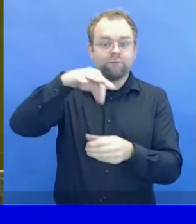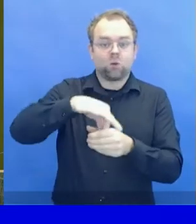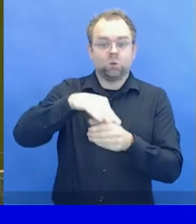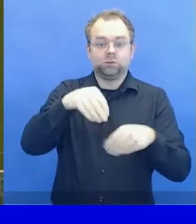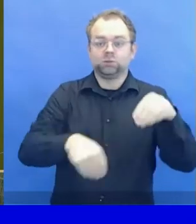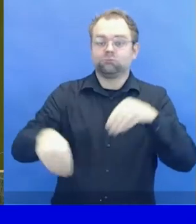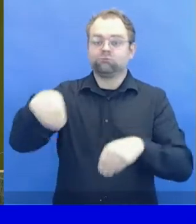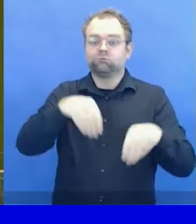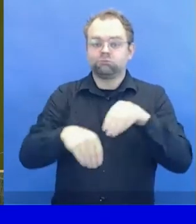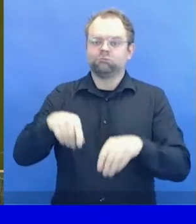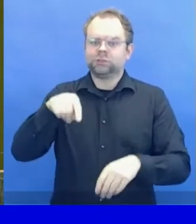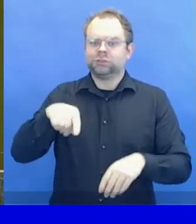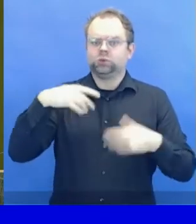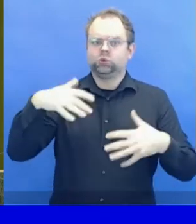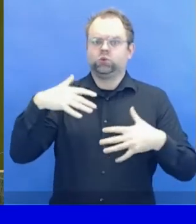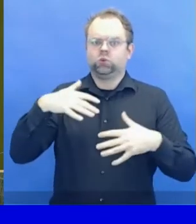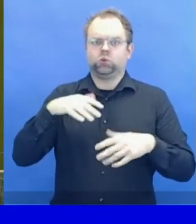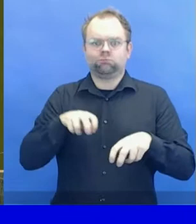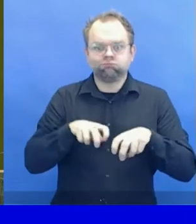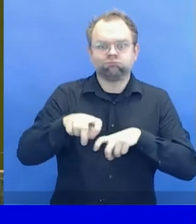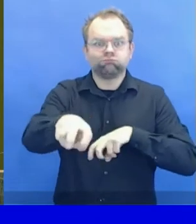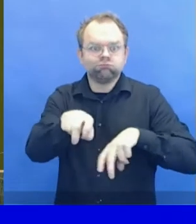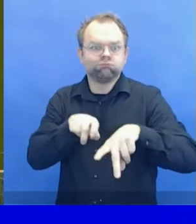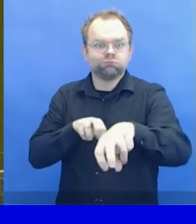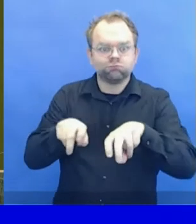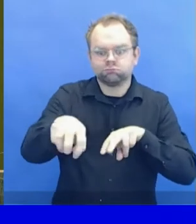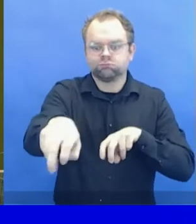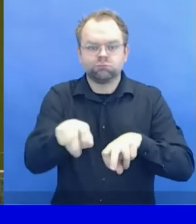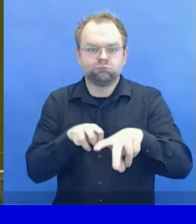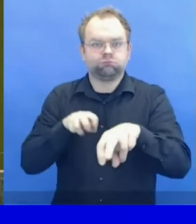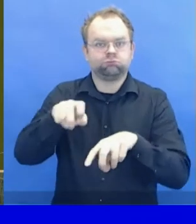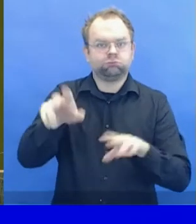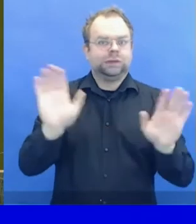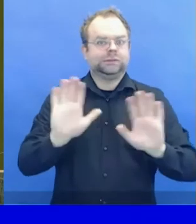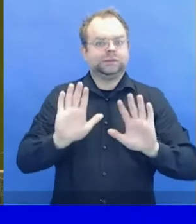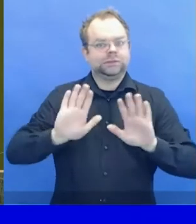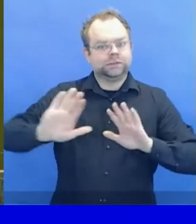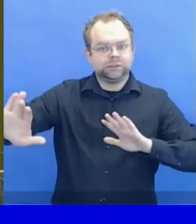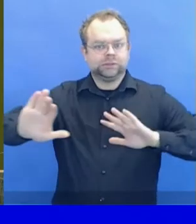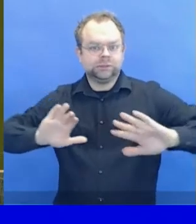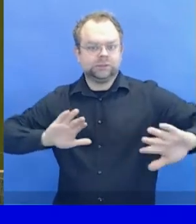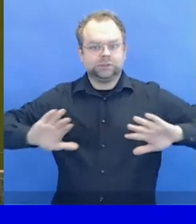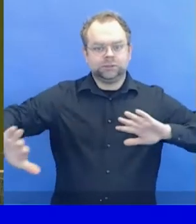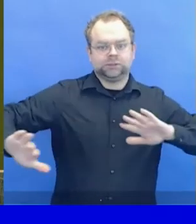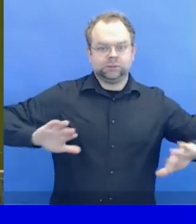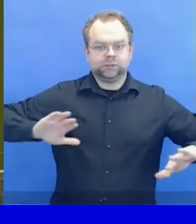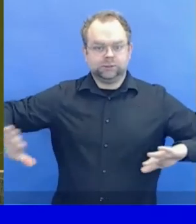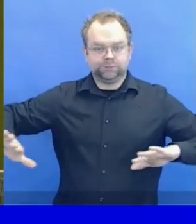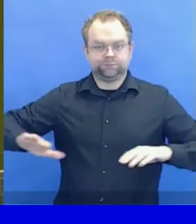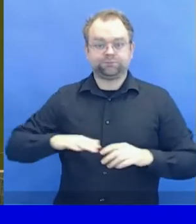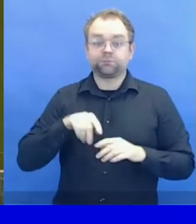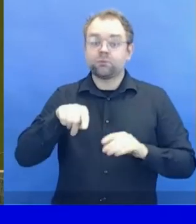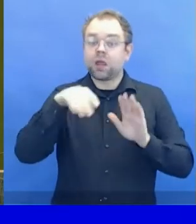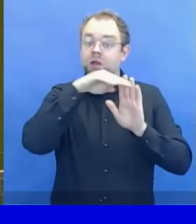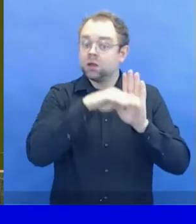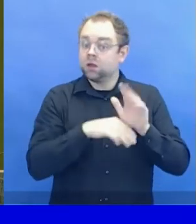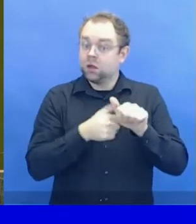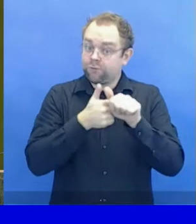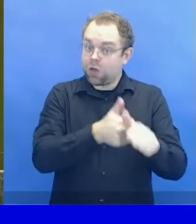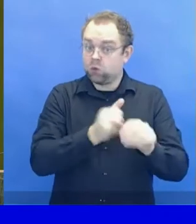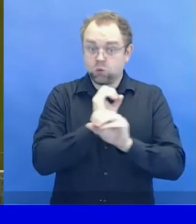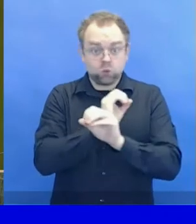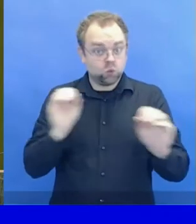which will have an adverse impact on the continuation of the proceedings and on their